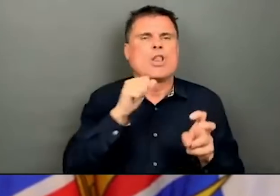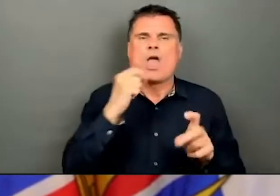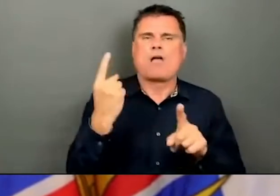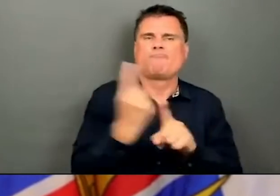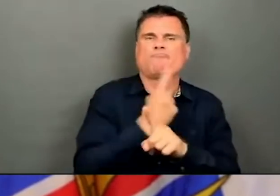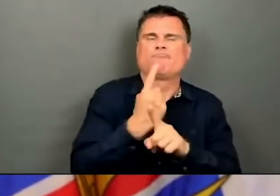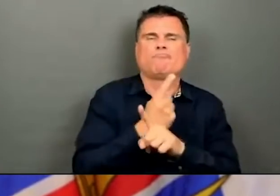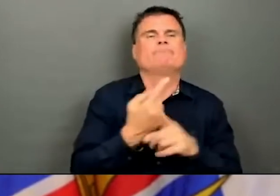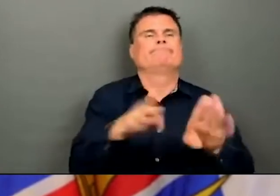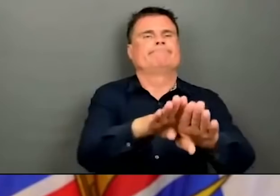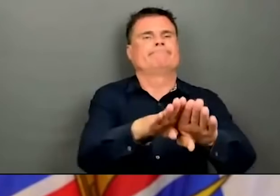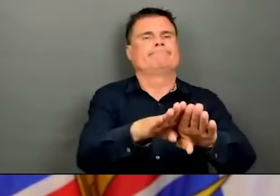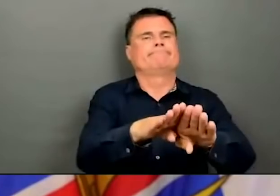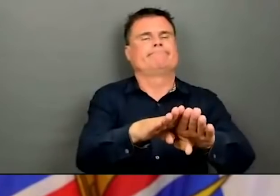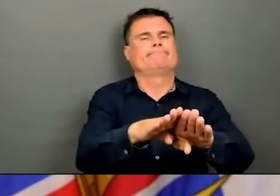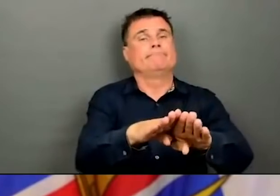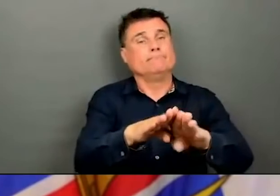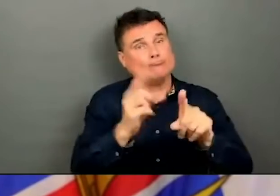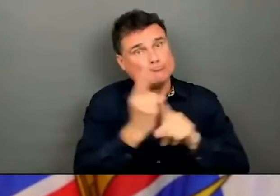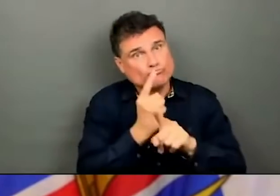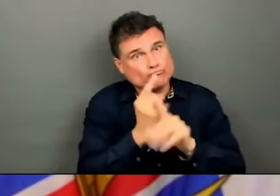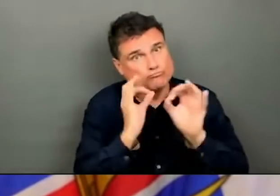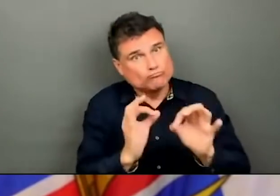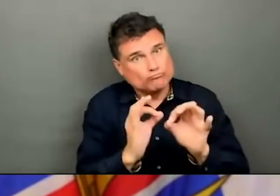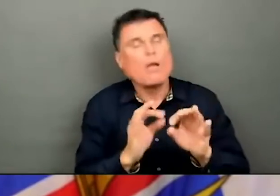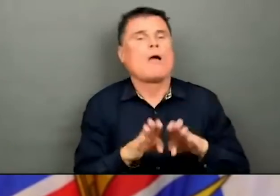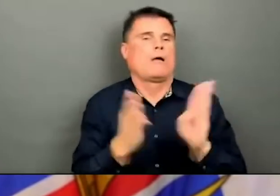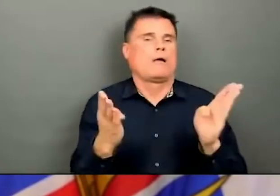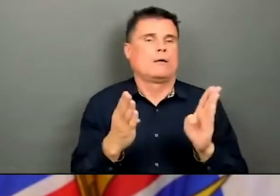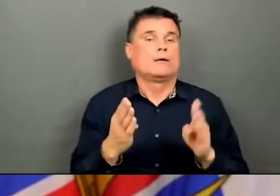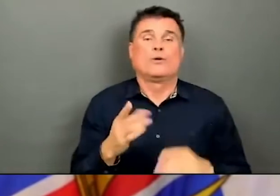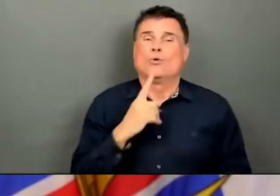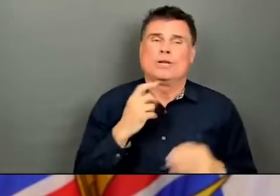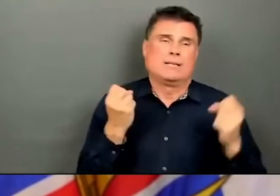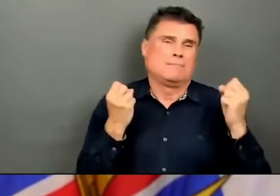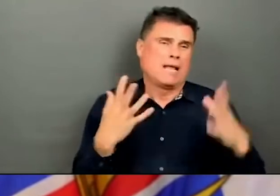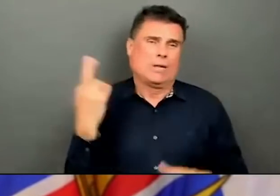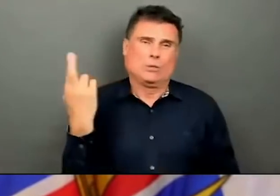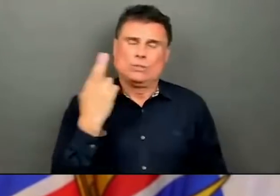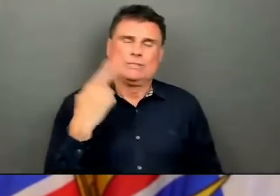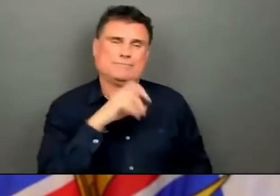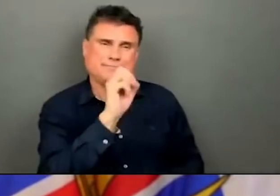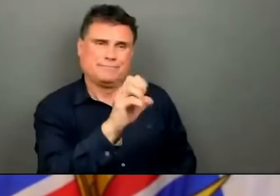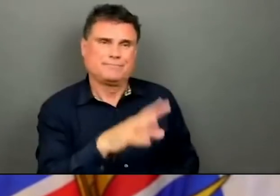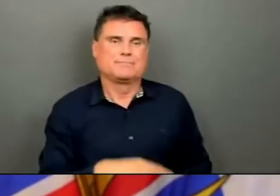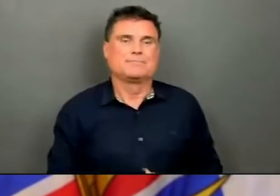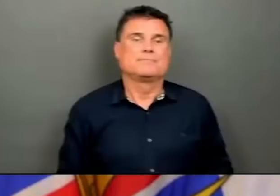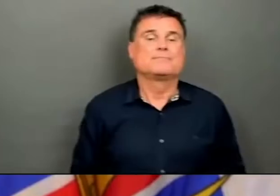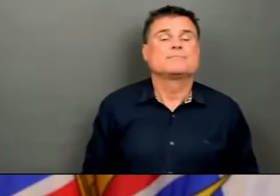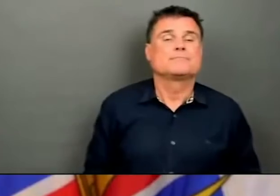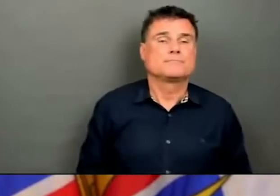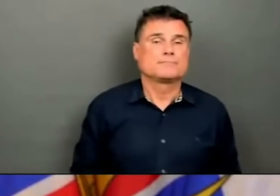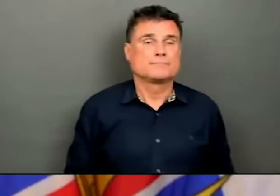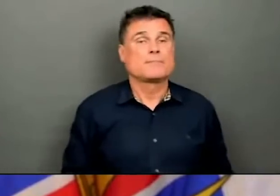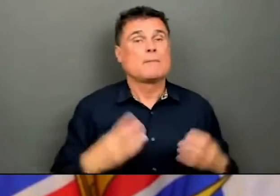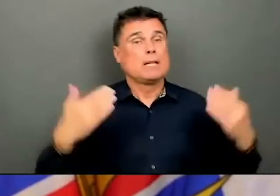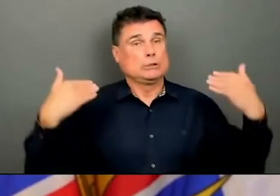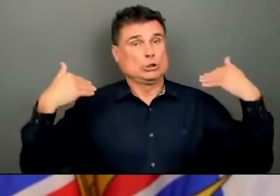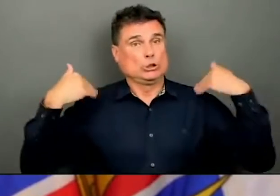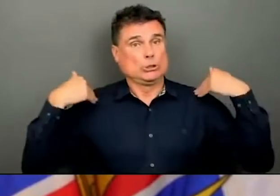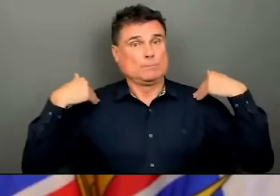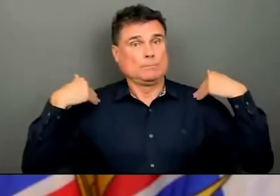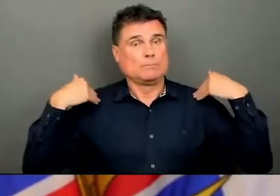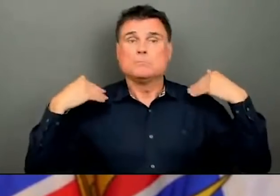So there's a whole bunch of things. We had a lot of places that stayed open as long as we possibly